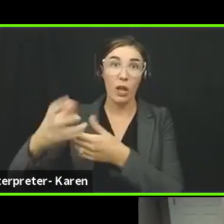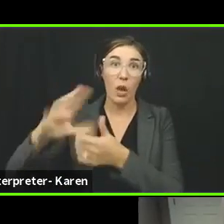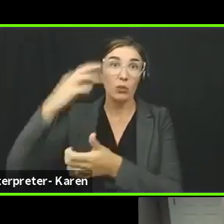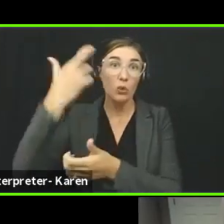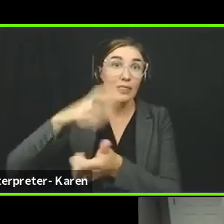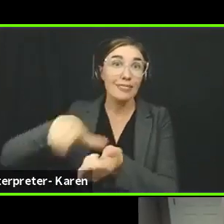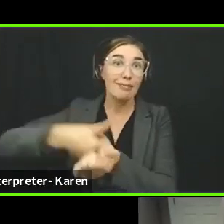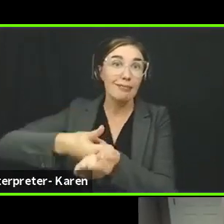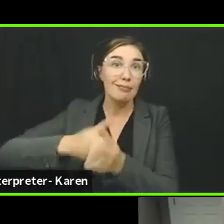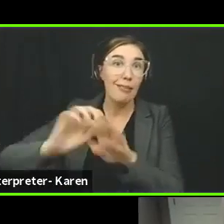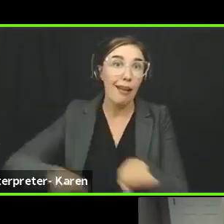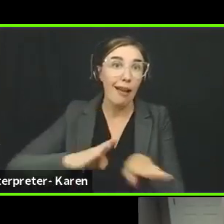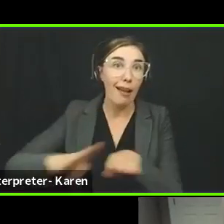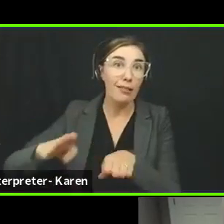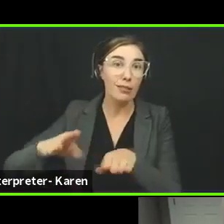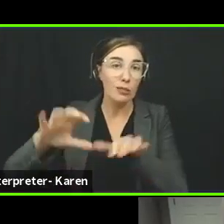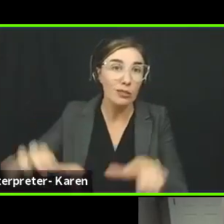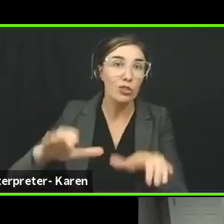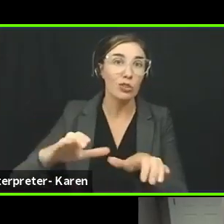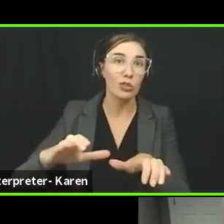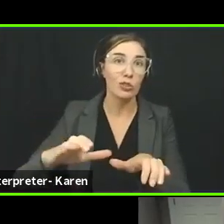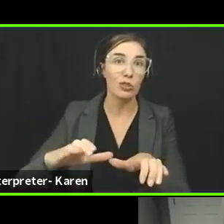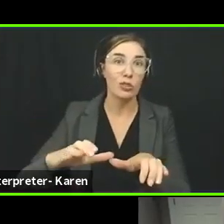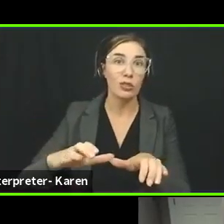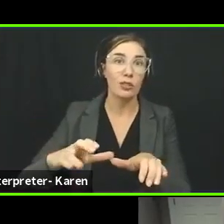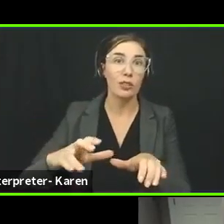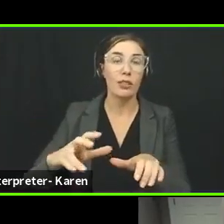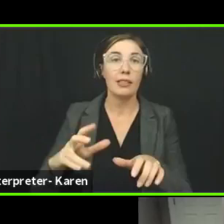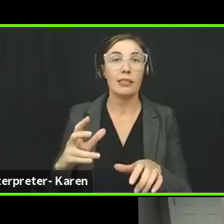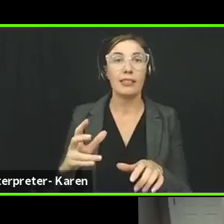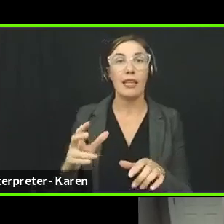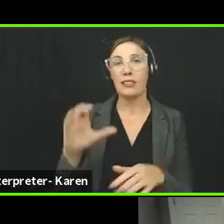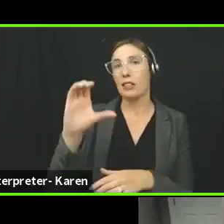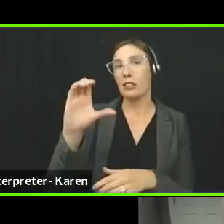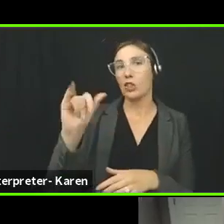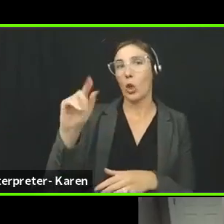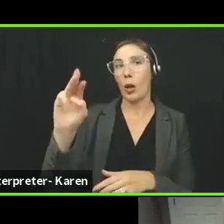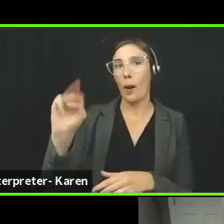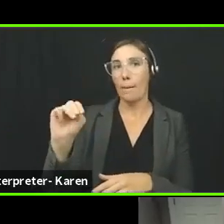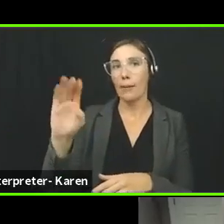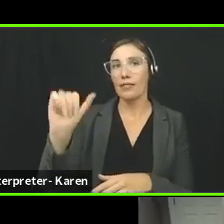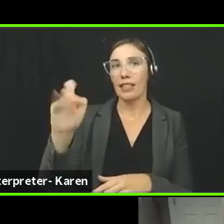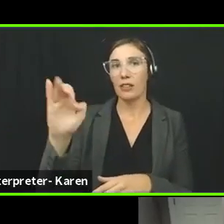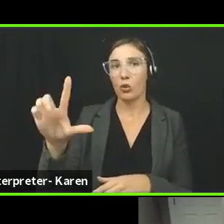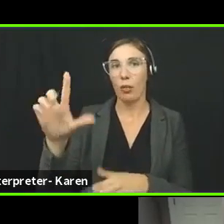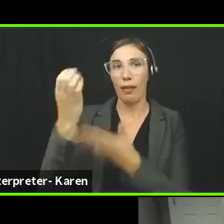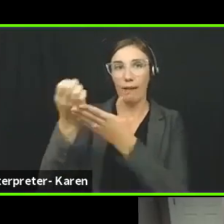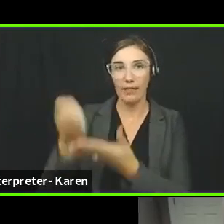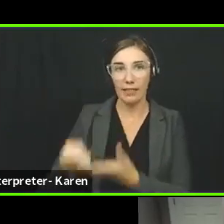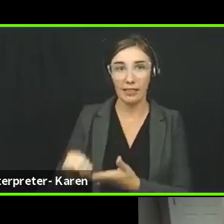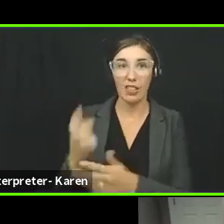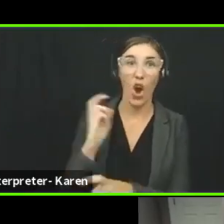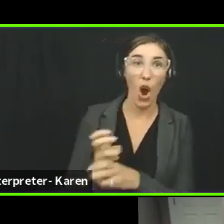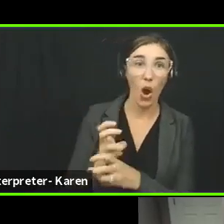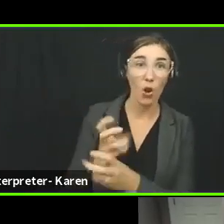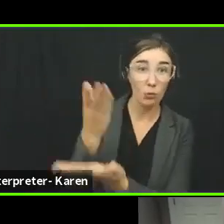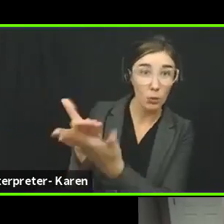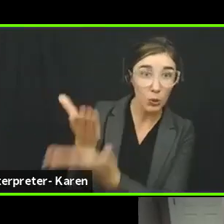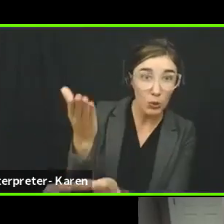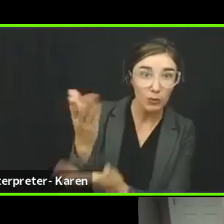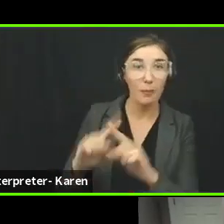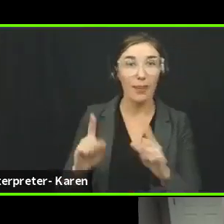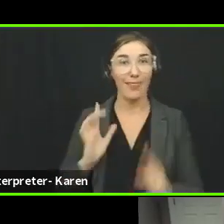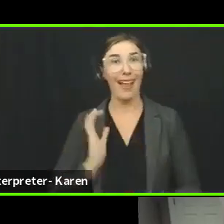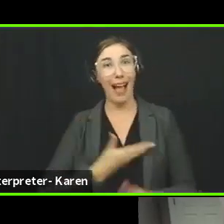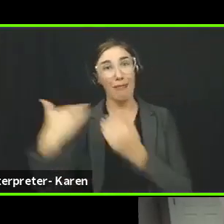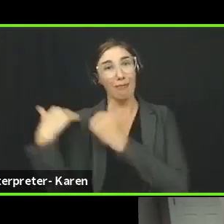something much more indirect, circumstantial evidence. And this is hard to do. But of course, it is our job